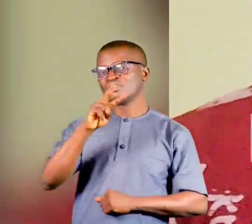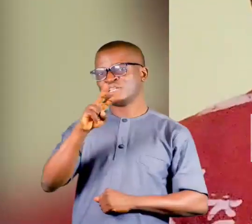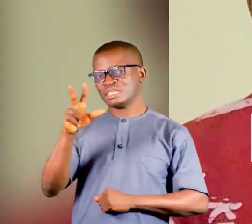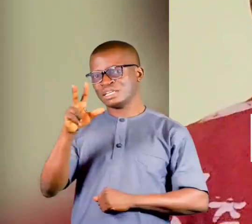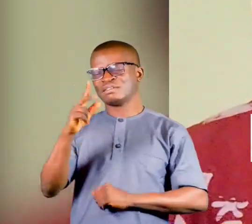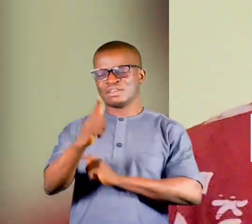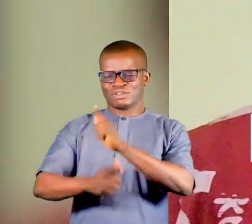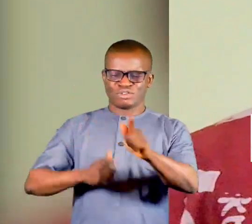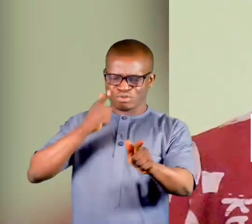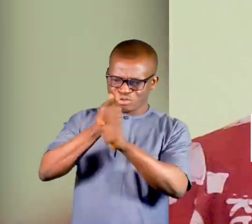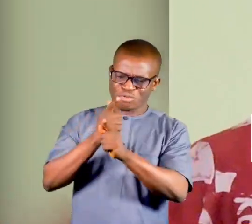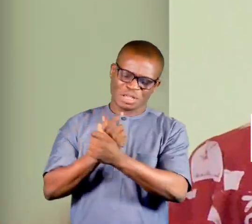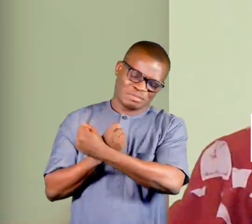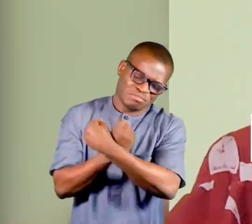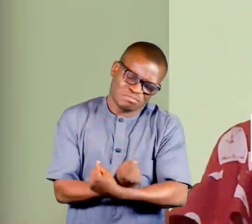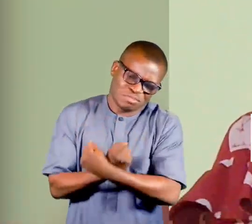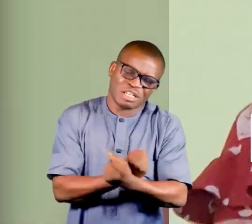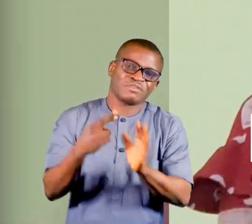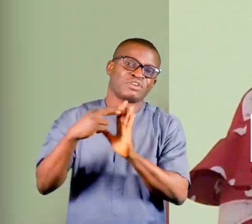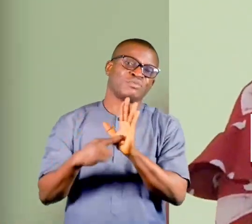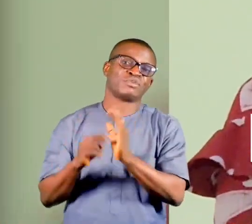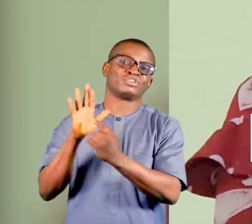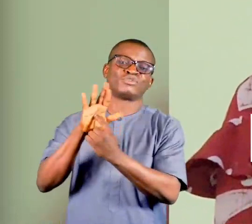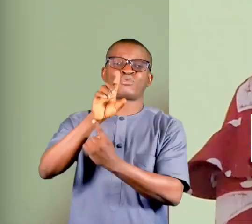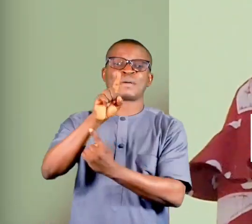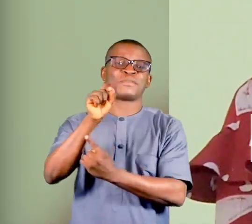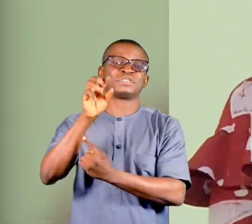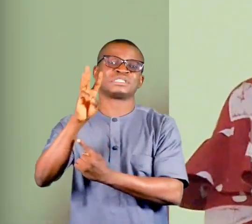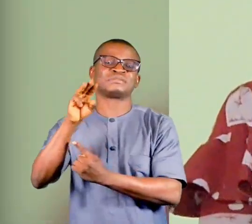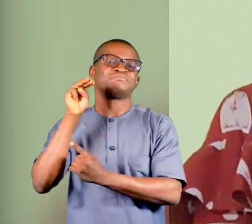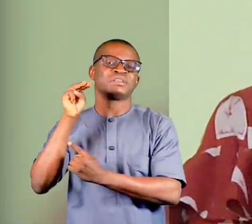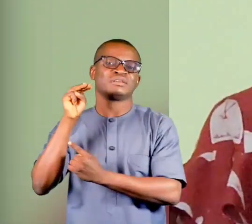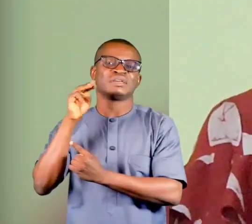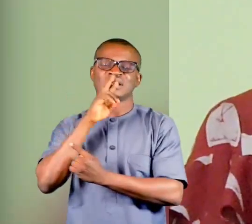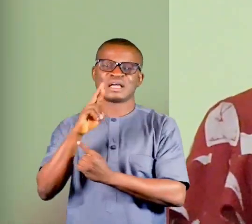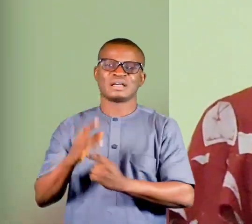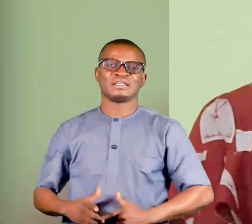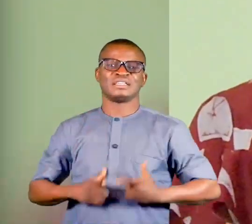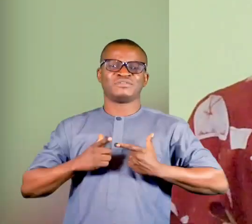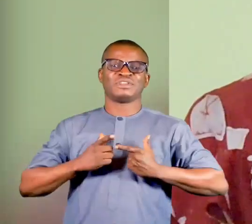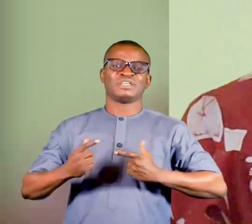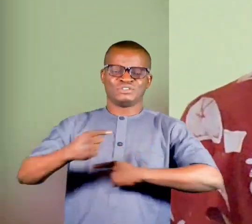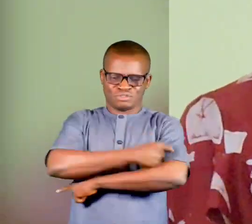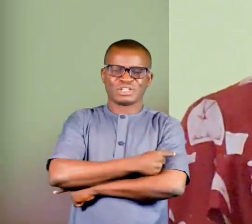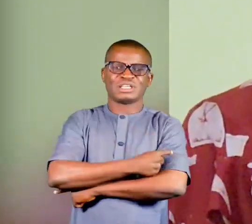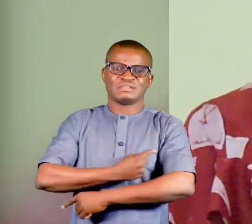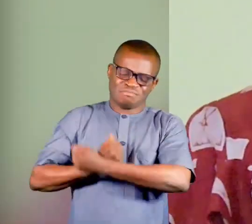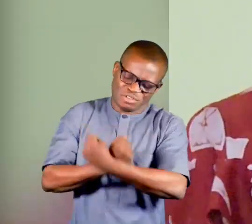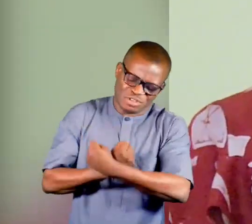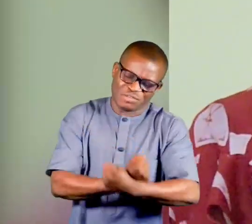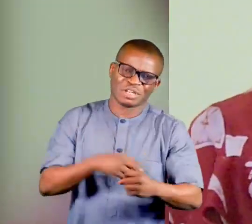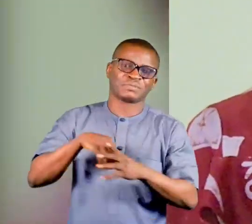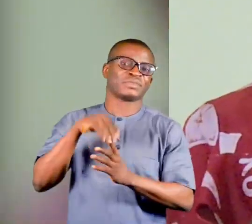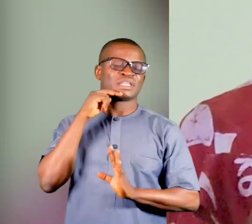Global Slavery Report estimates that 1.6 million people are living in modern slavery in Nigeria,